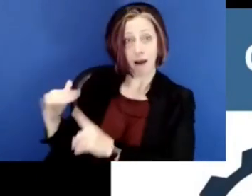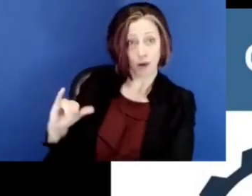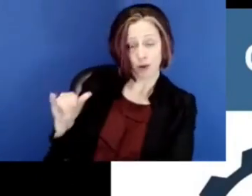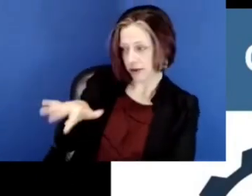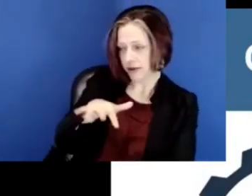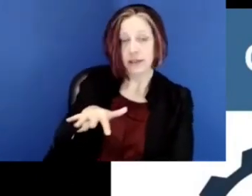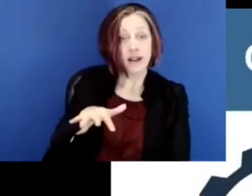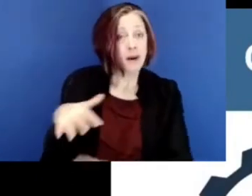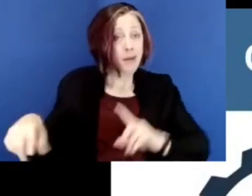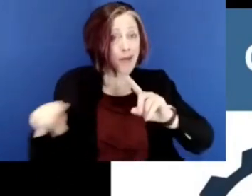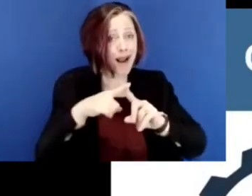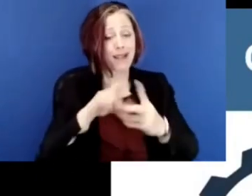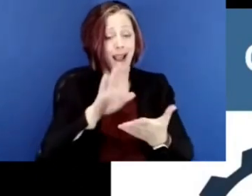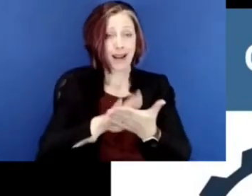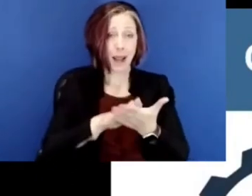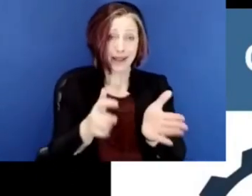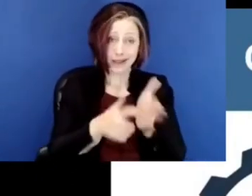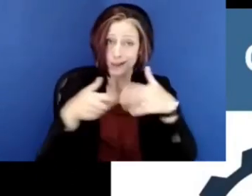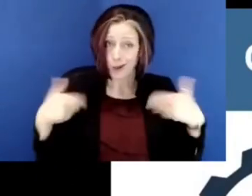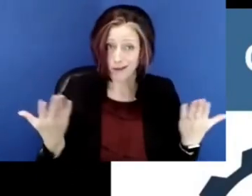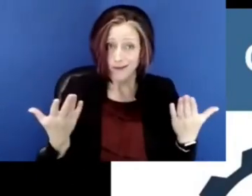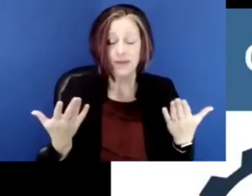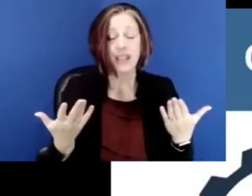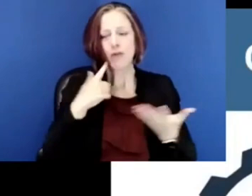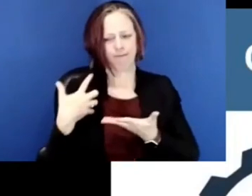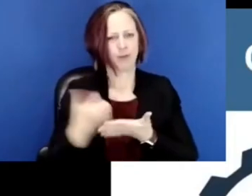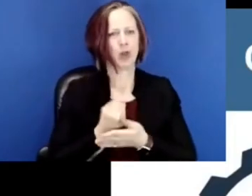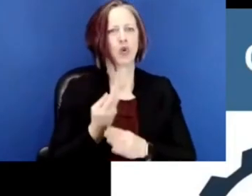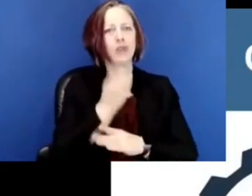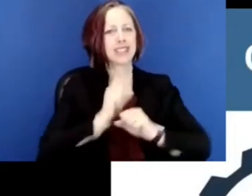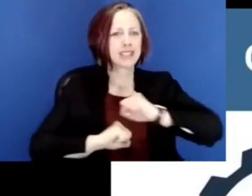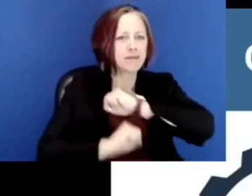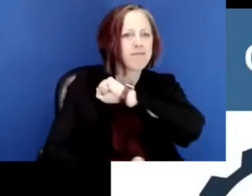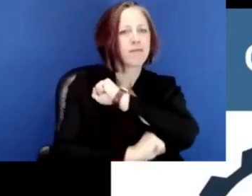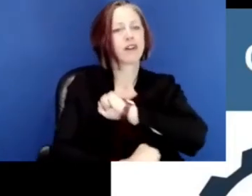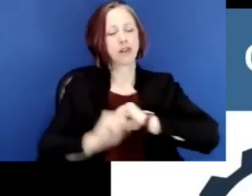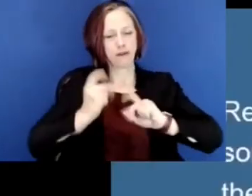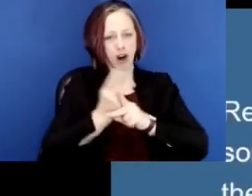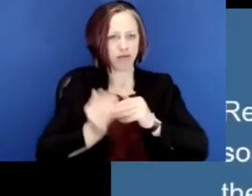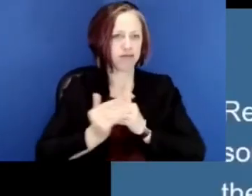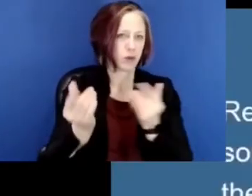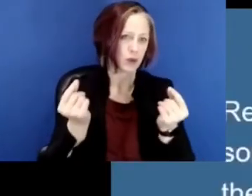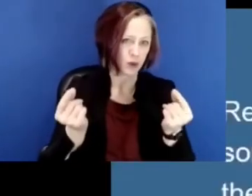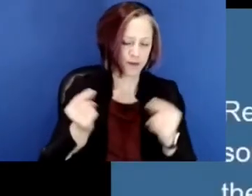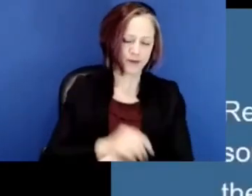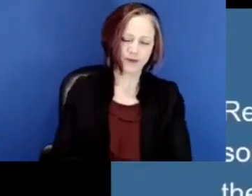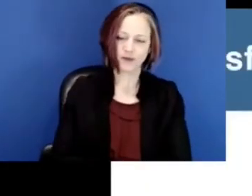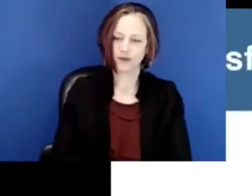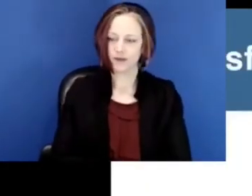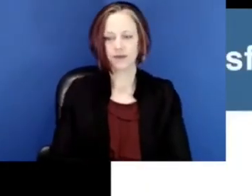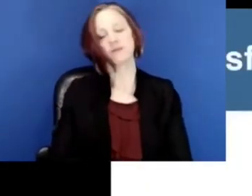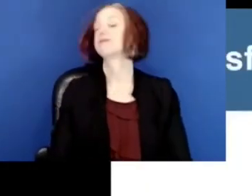contexts, as well as students, really use that as the basis for figuring out what to do